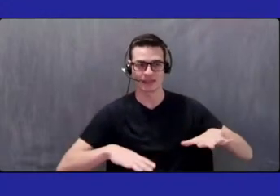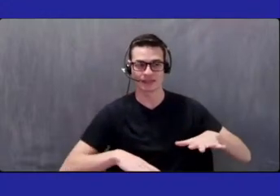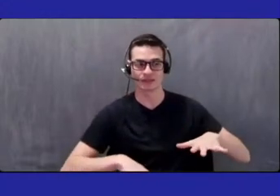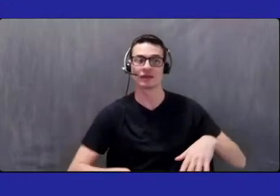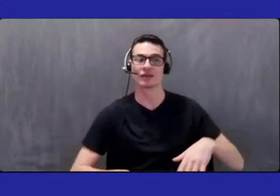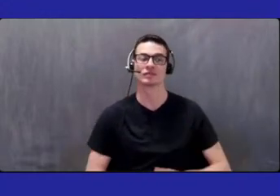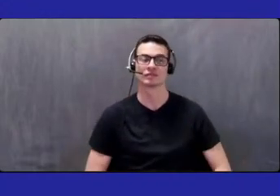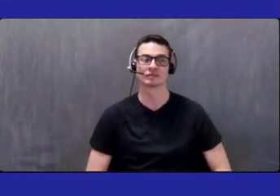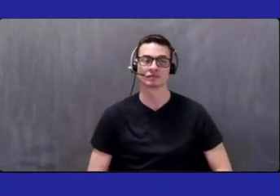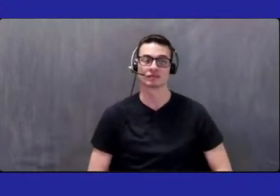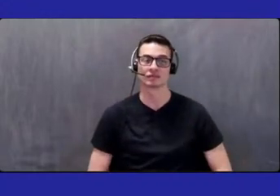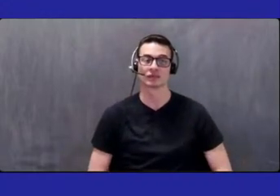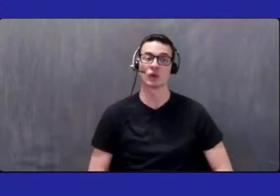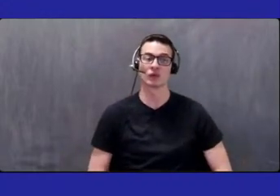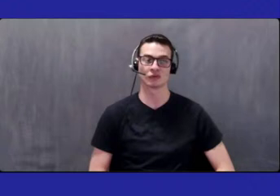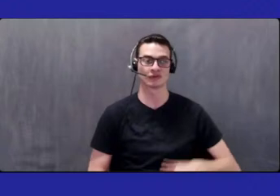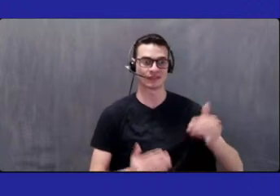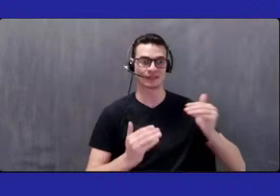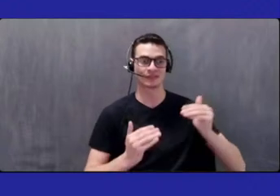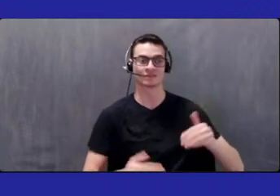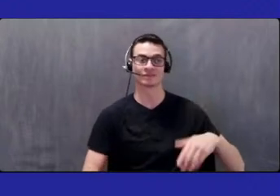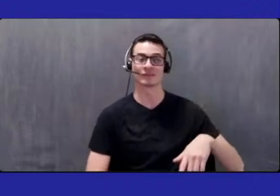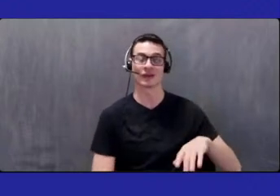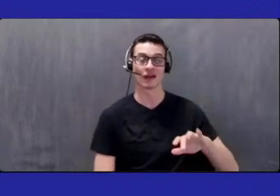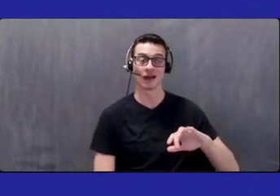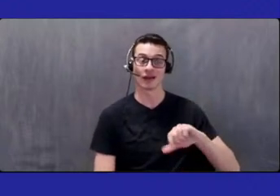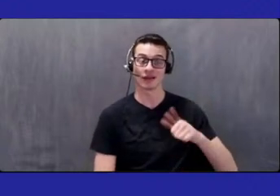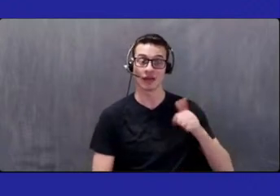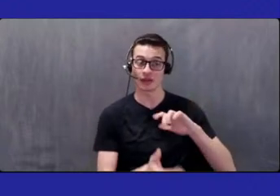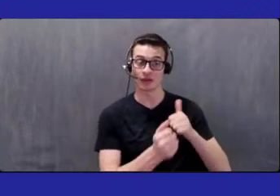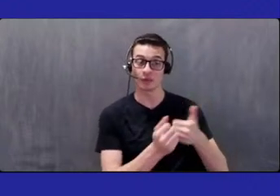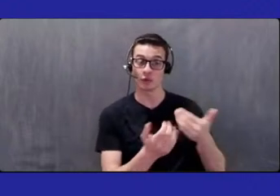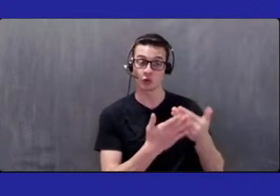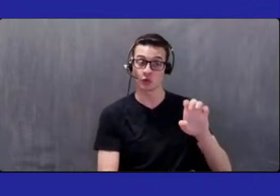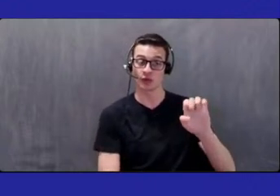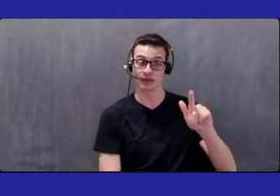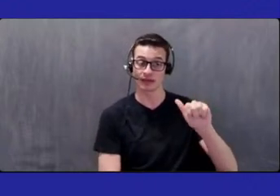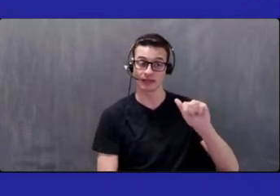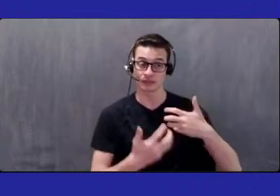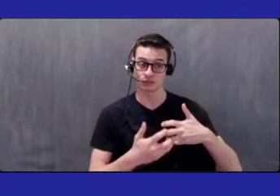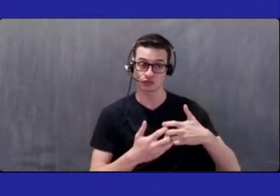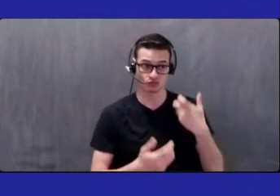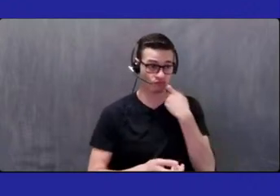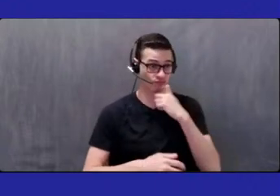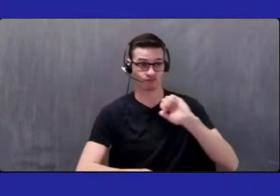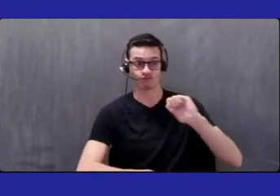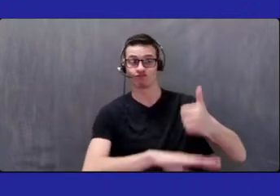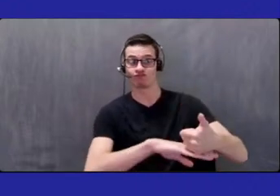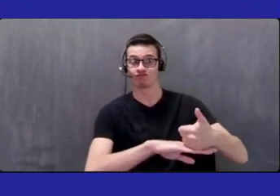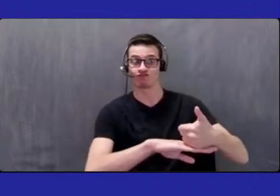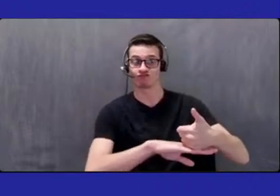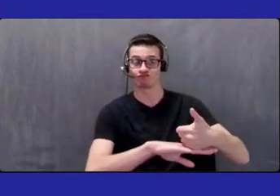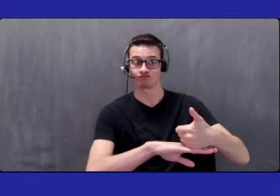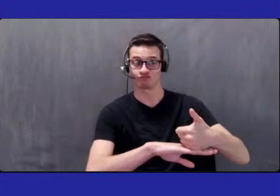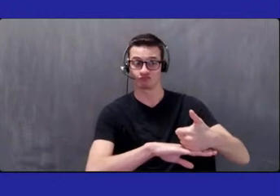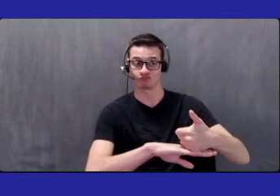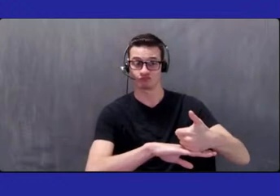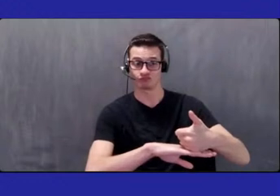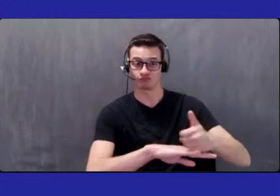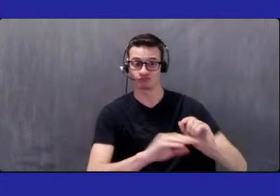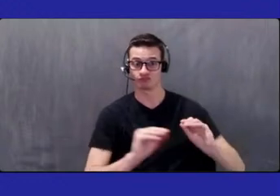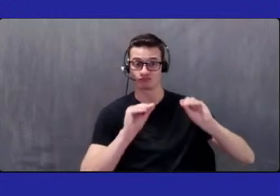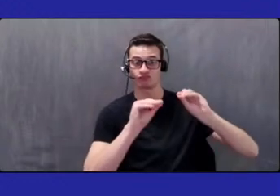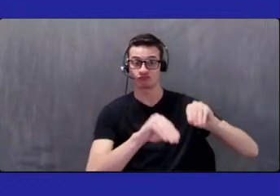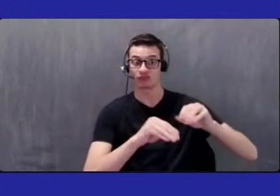Oh, well, here. This is another update. So we also have a new DEXA machine that was recently installed and is currently